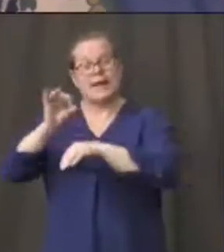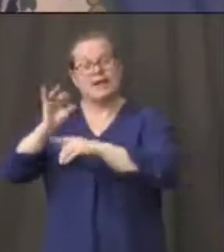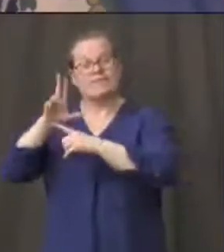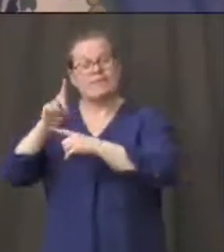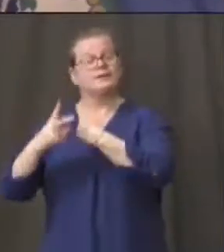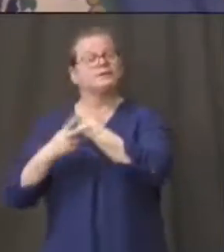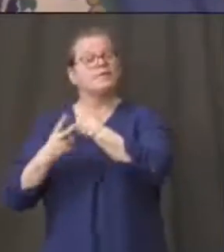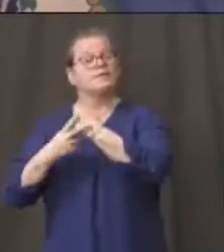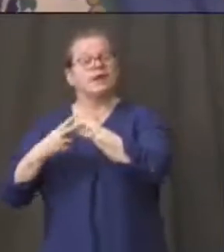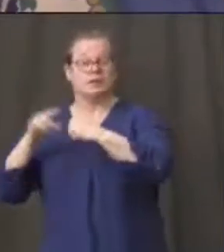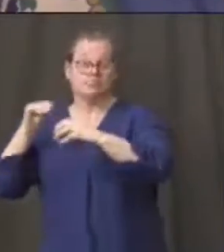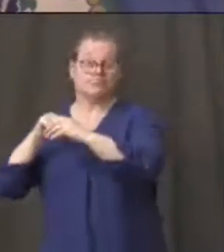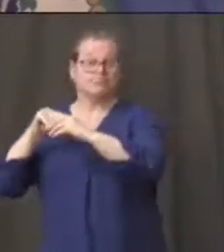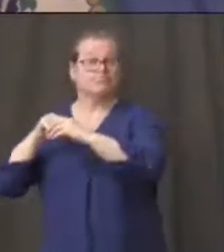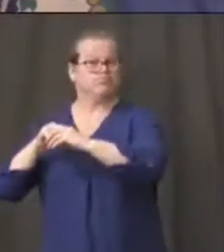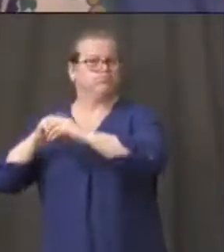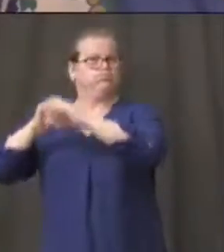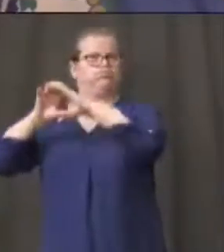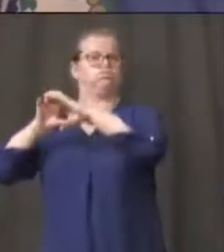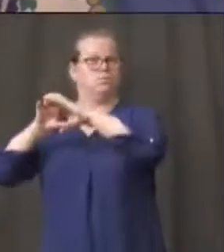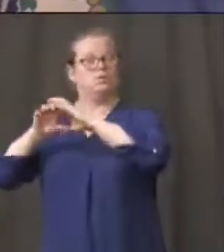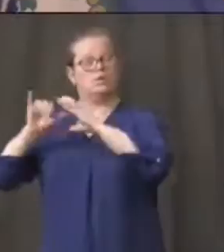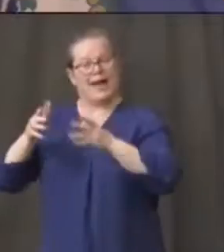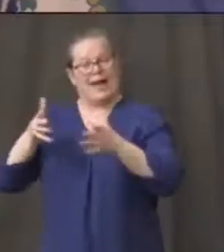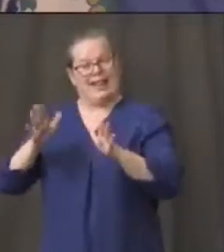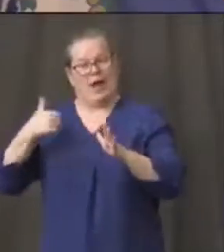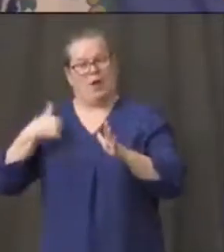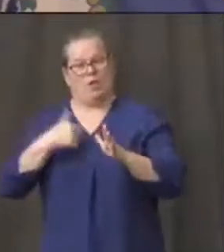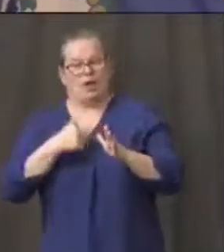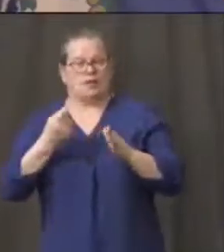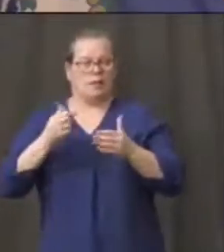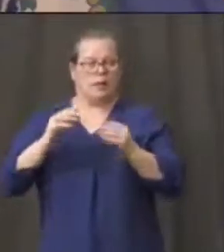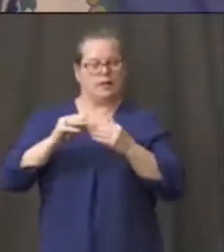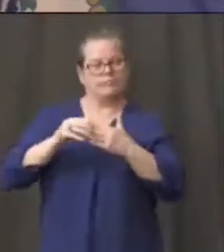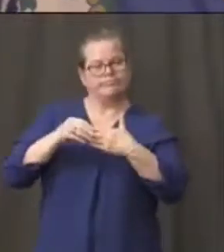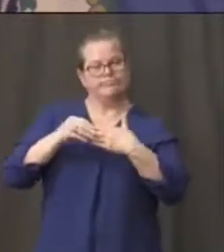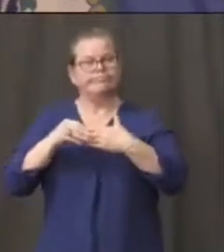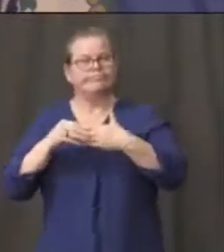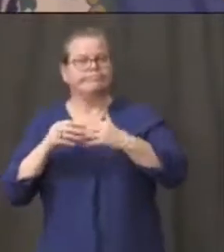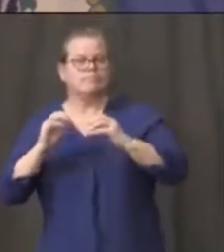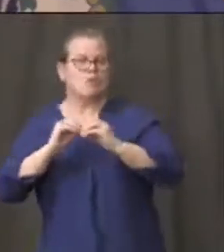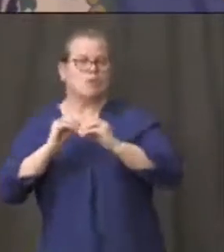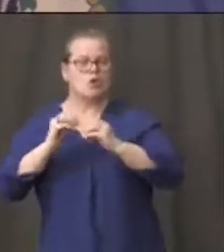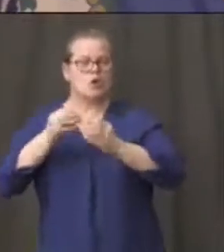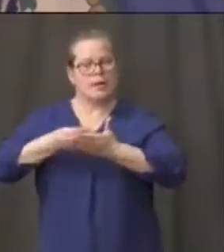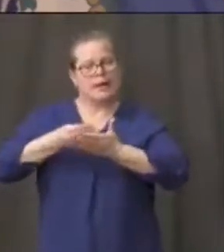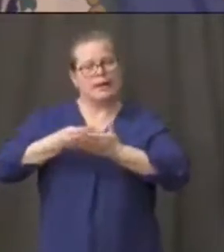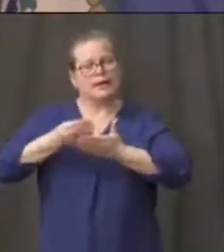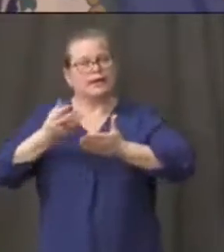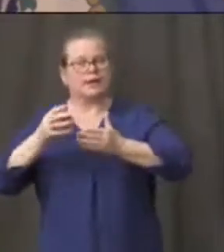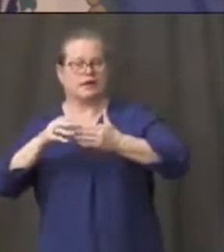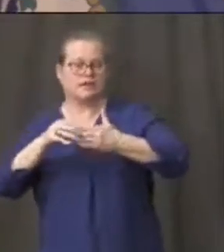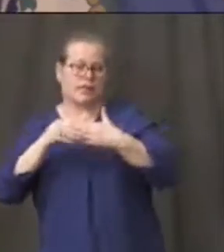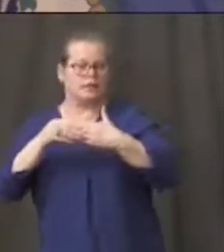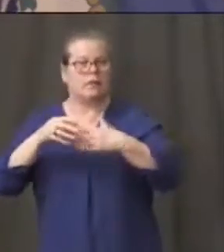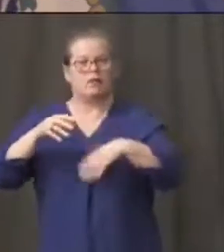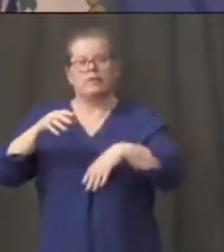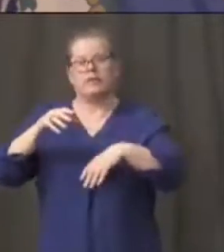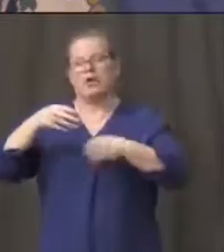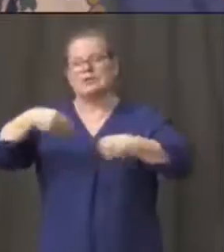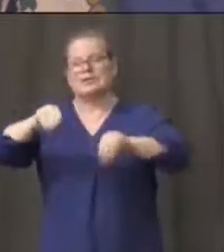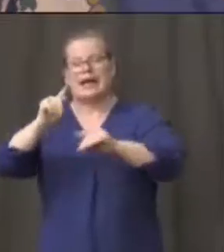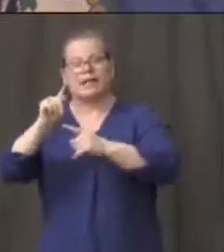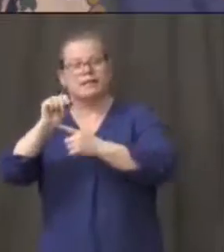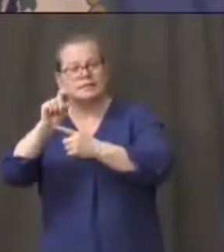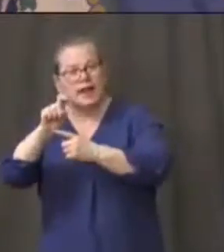us a little bit more room to maneuver. That allowed us to defer sales tax and income